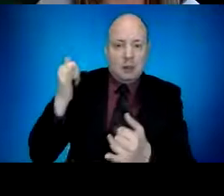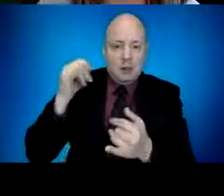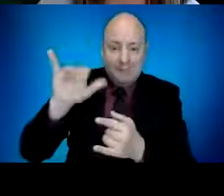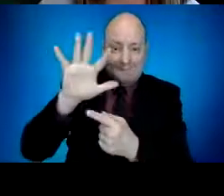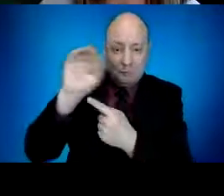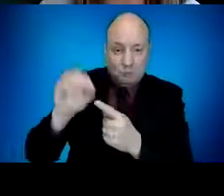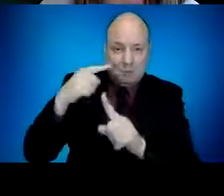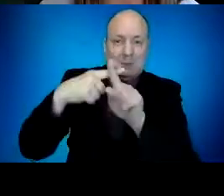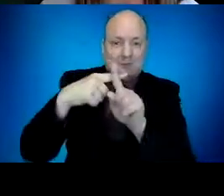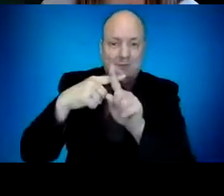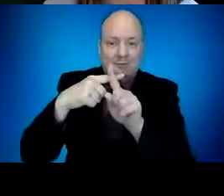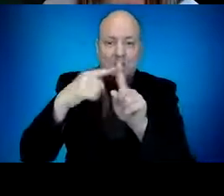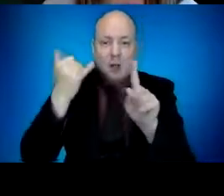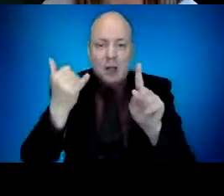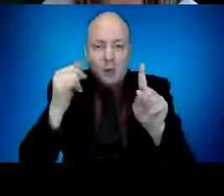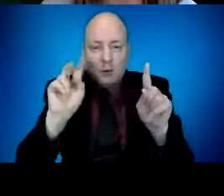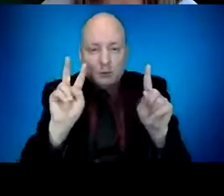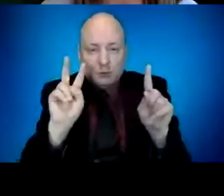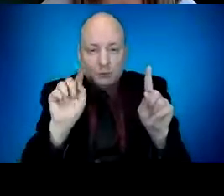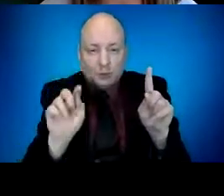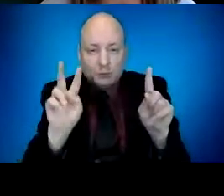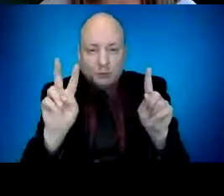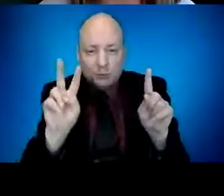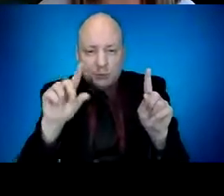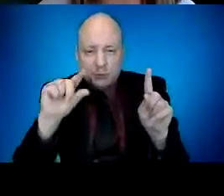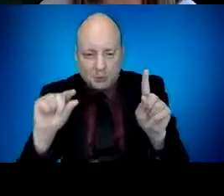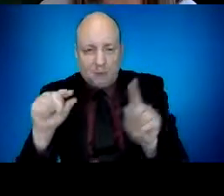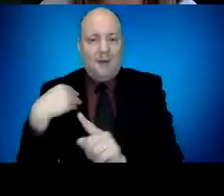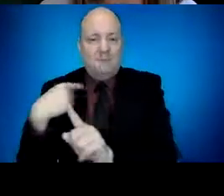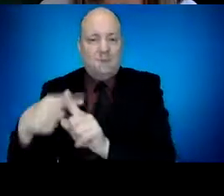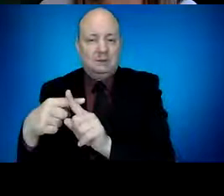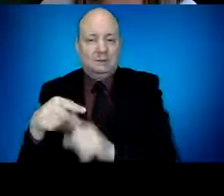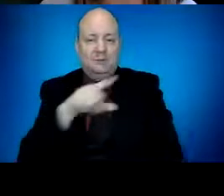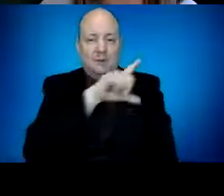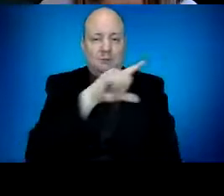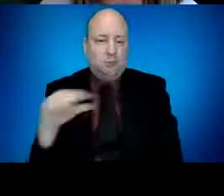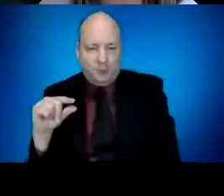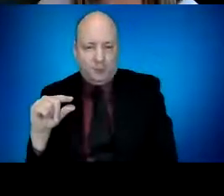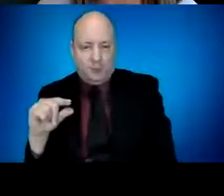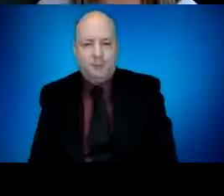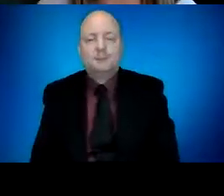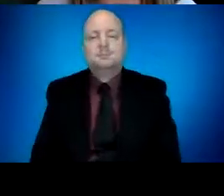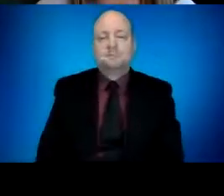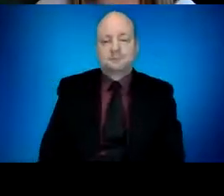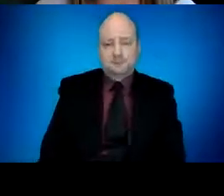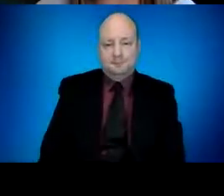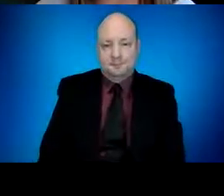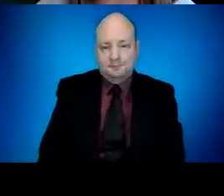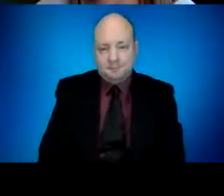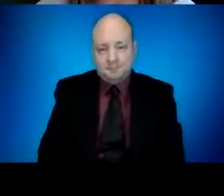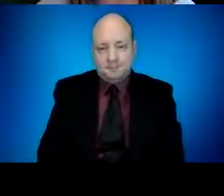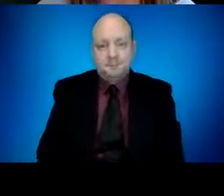doing an incredible amount of testing relative to the amount of disease in our community, and our percent